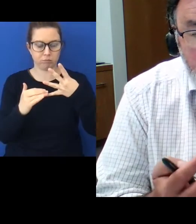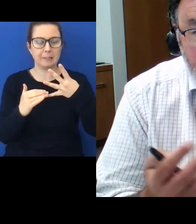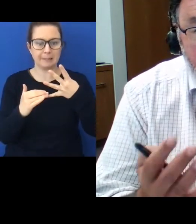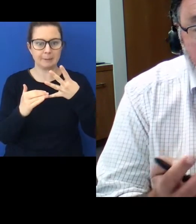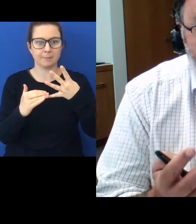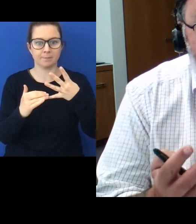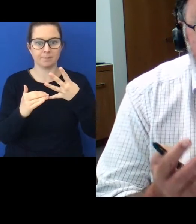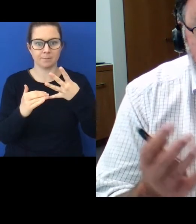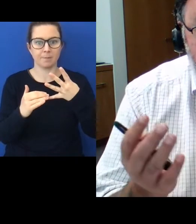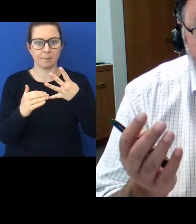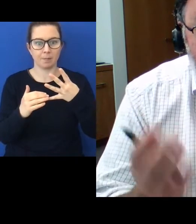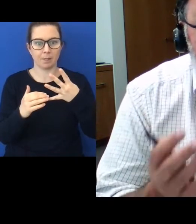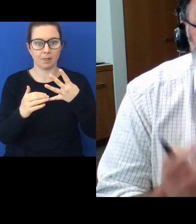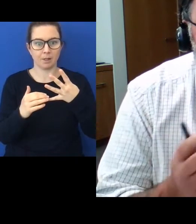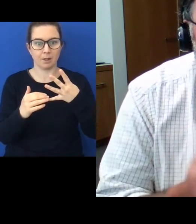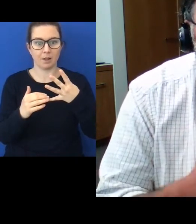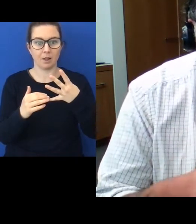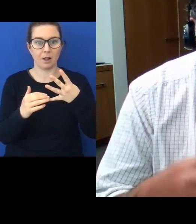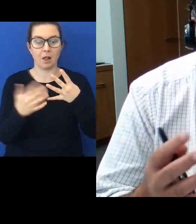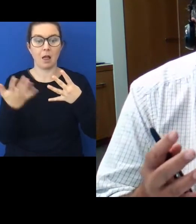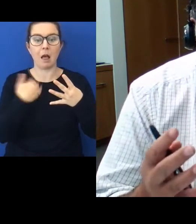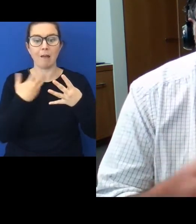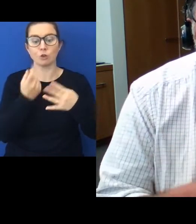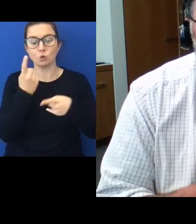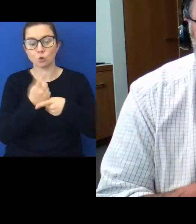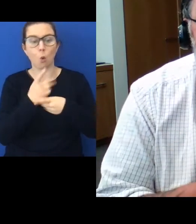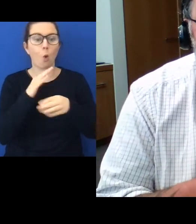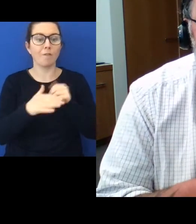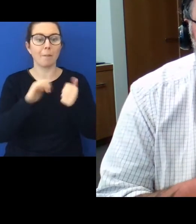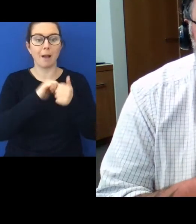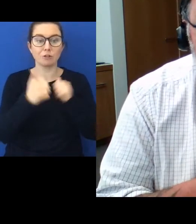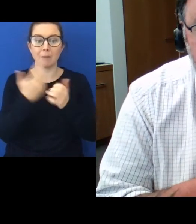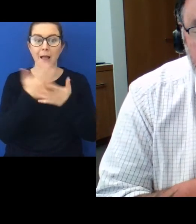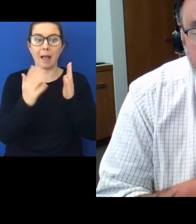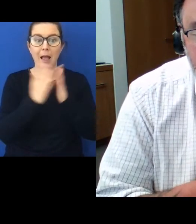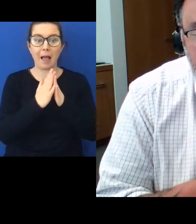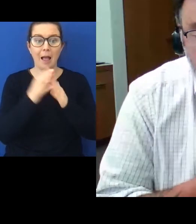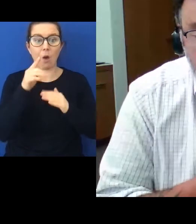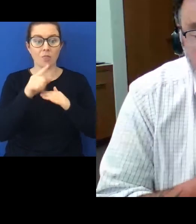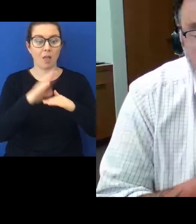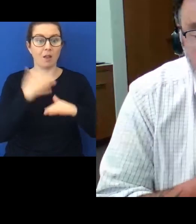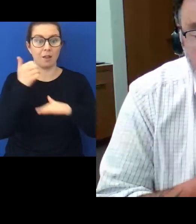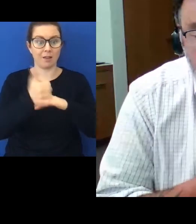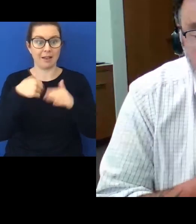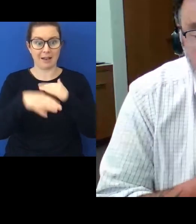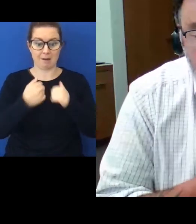If my job is to talk to you about partnerships and how they've developed in Aotearoa in this country